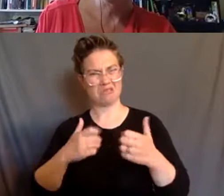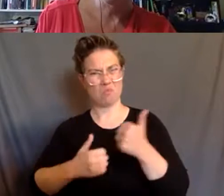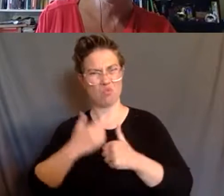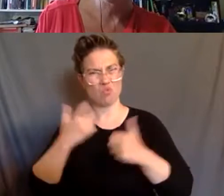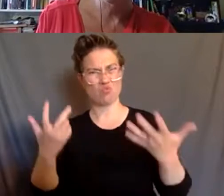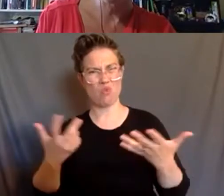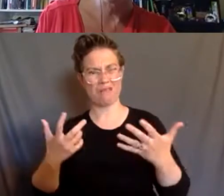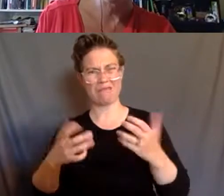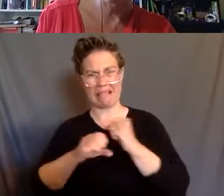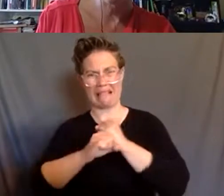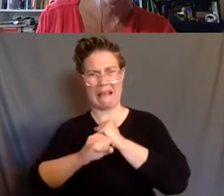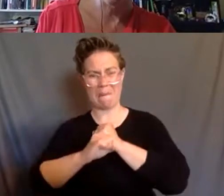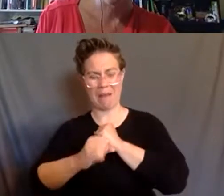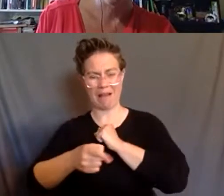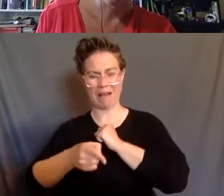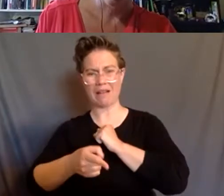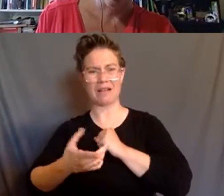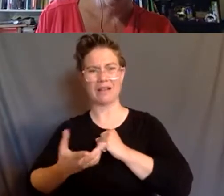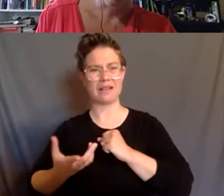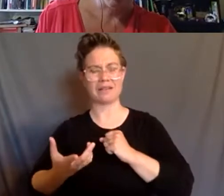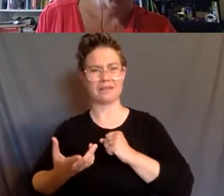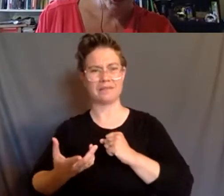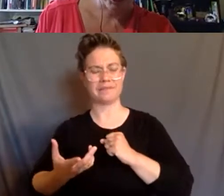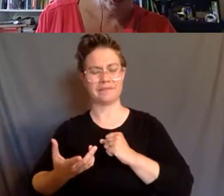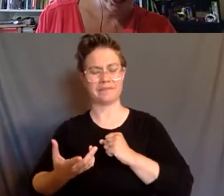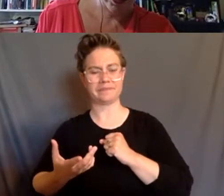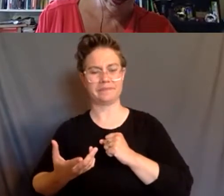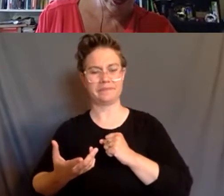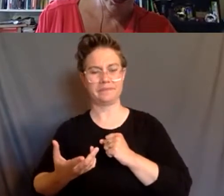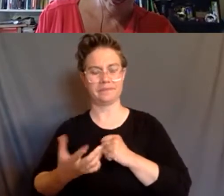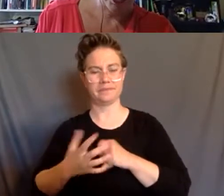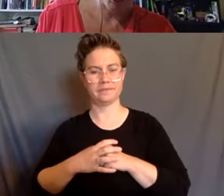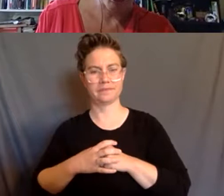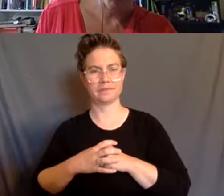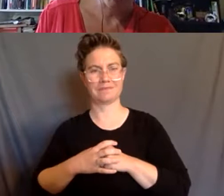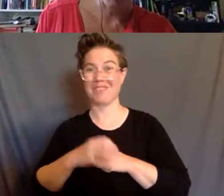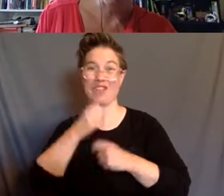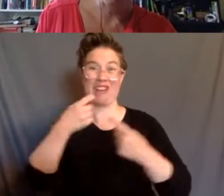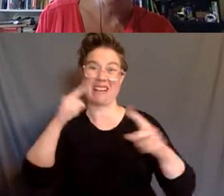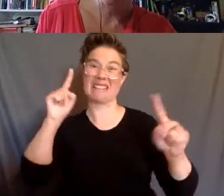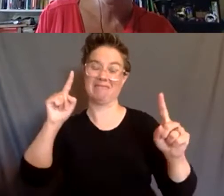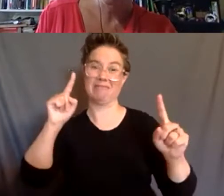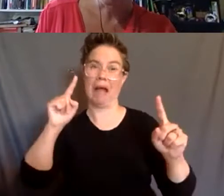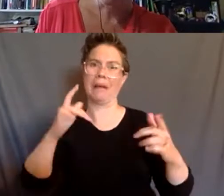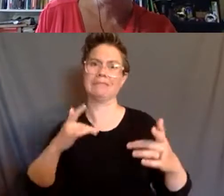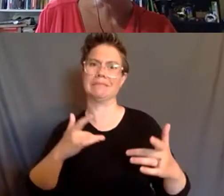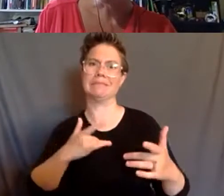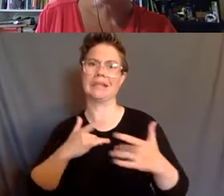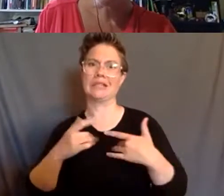campaigns is not just that they don't didn't work, which is what bothers me the most,